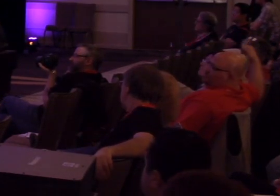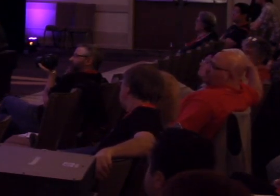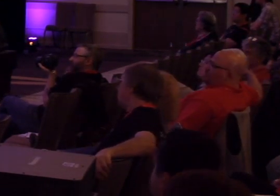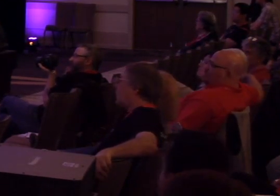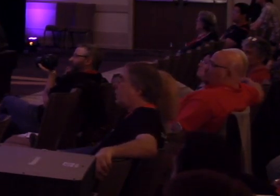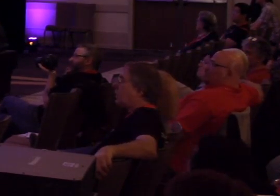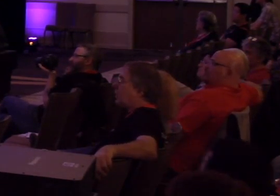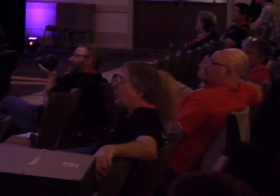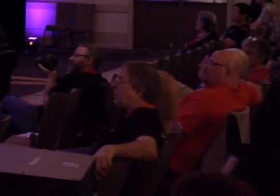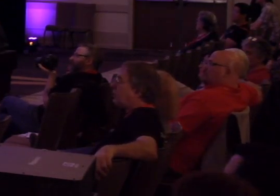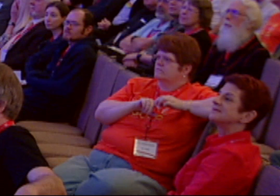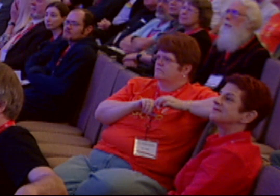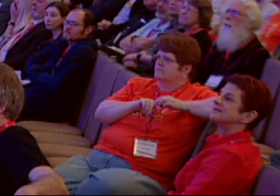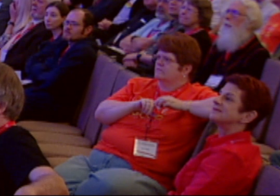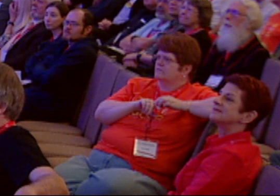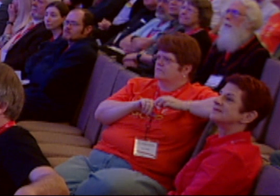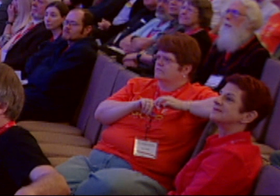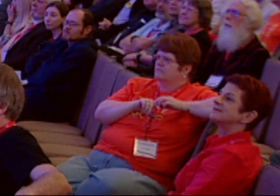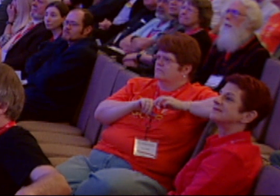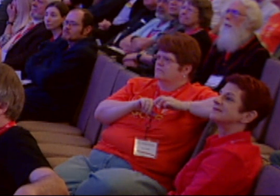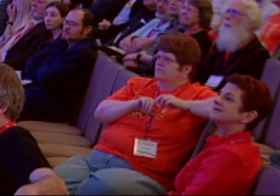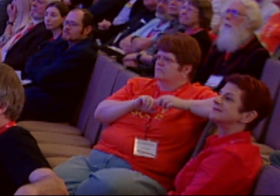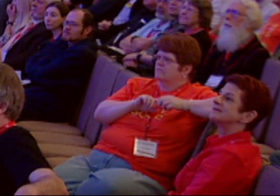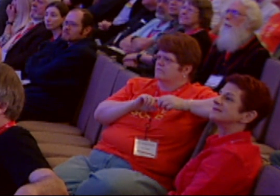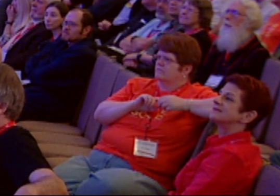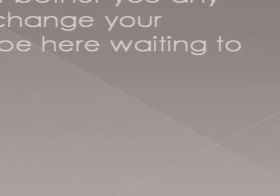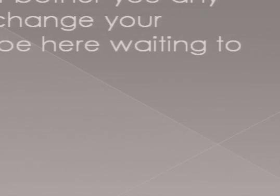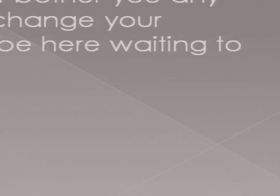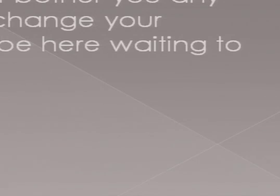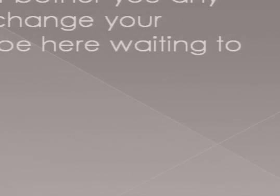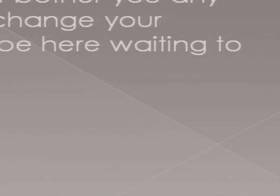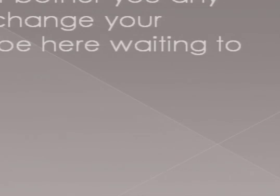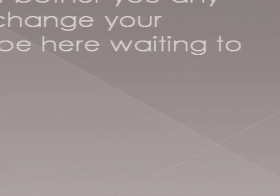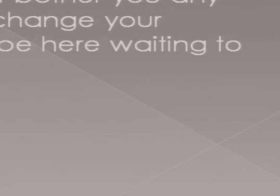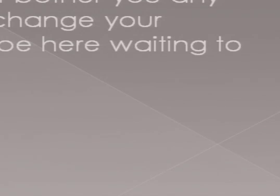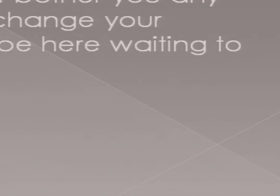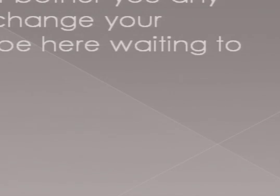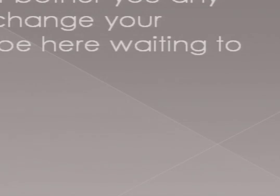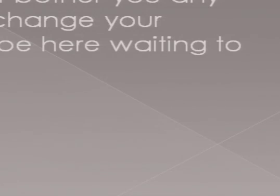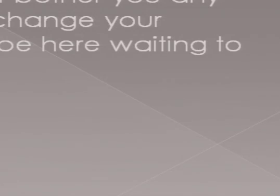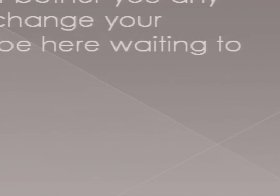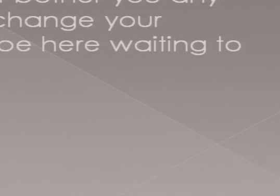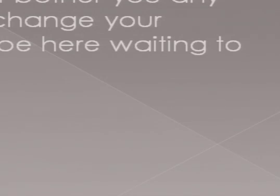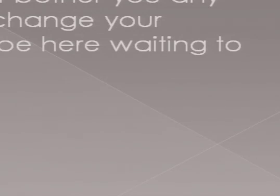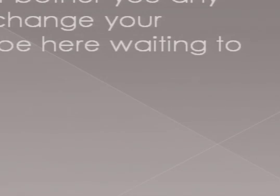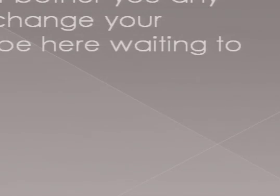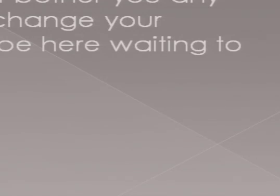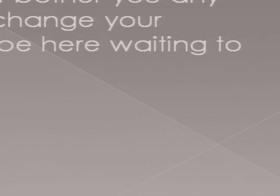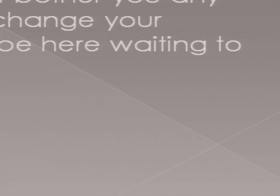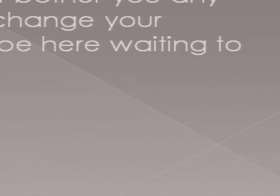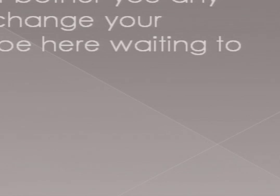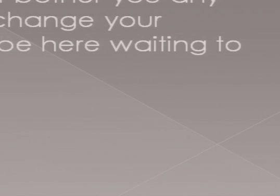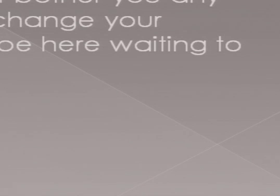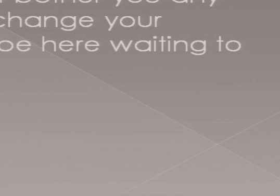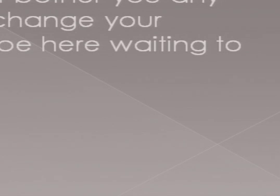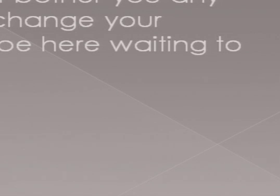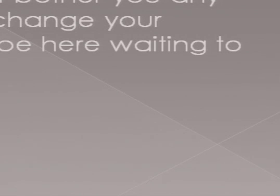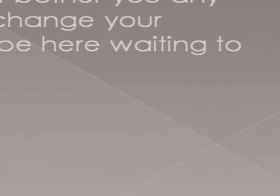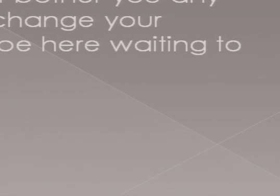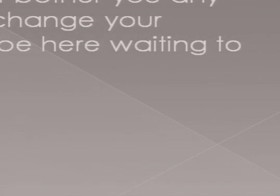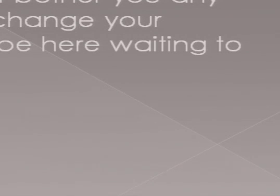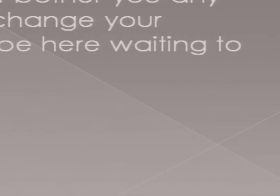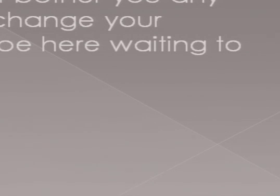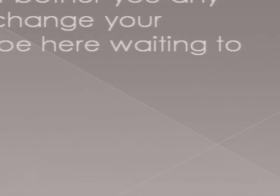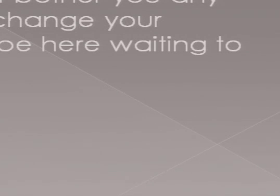And this is what she sent back. You can't stop me from loving you. I won't ever bother you anymore. And if you ever change your